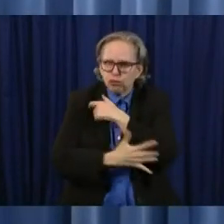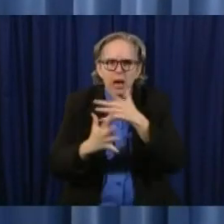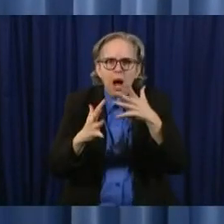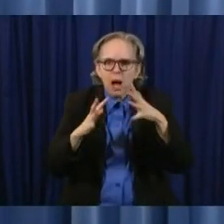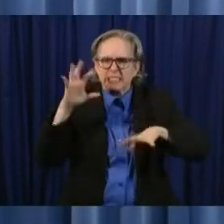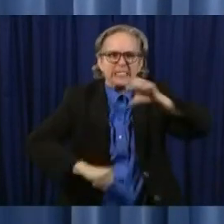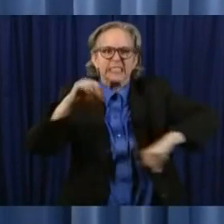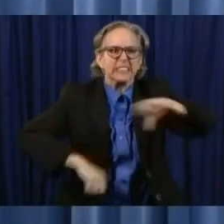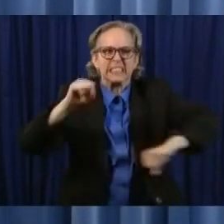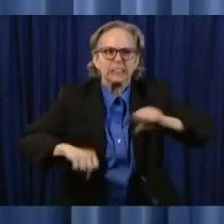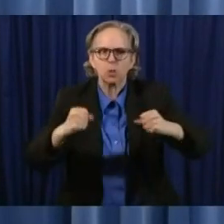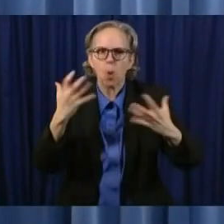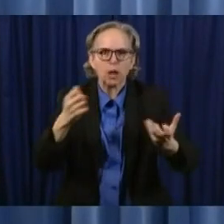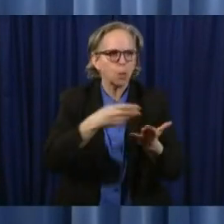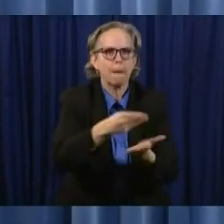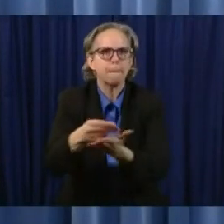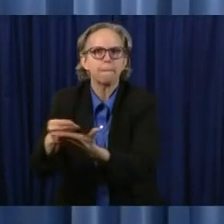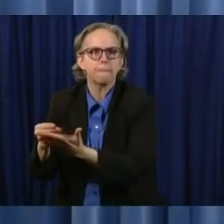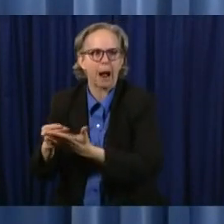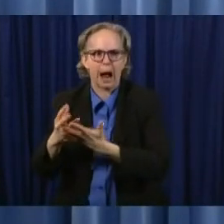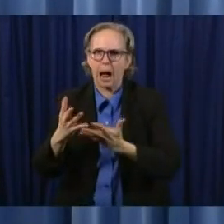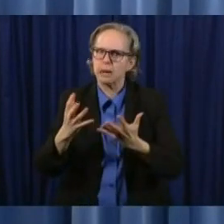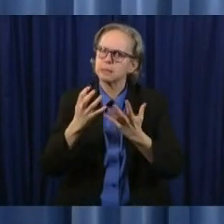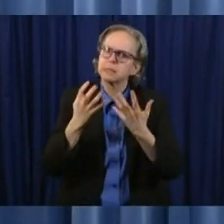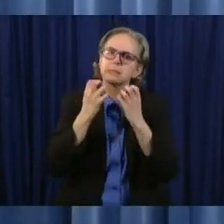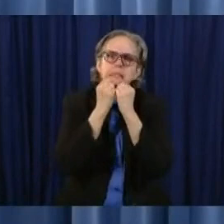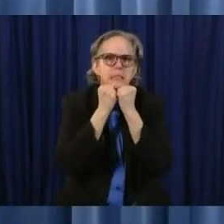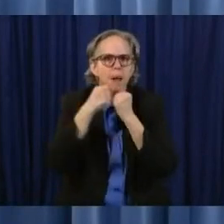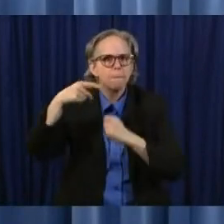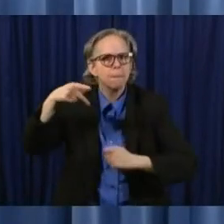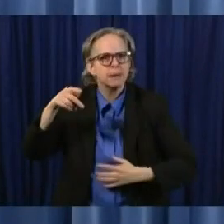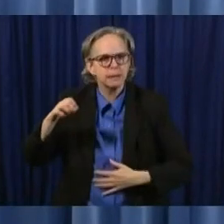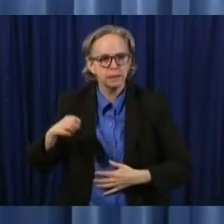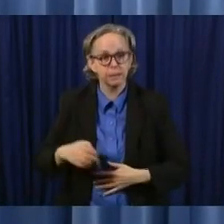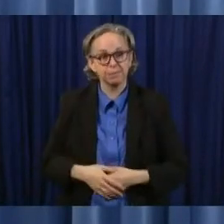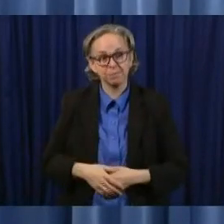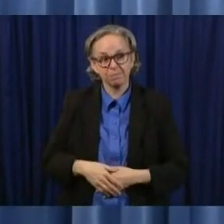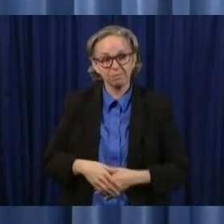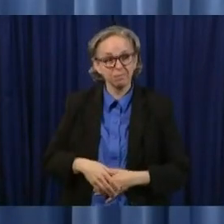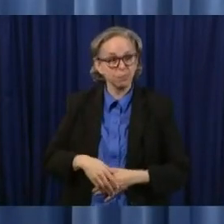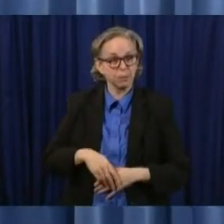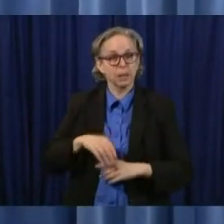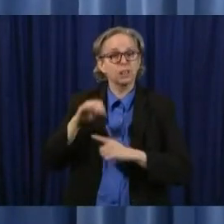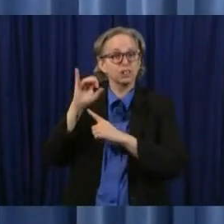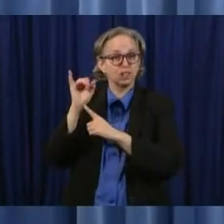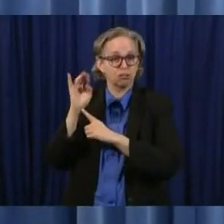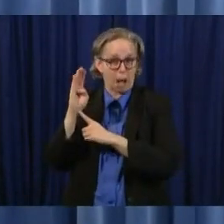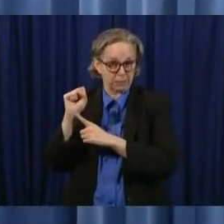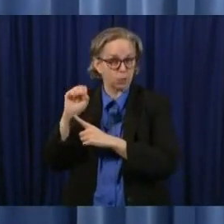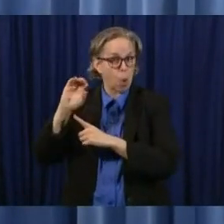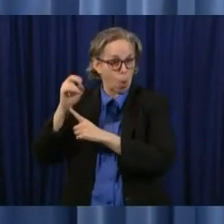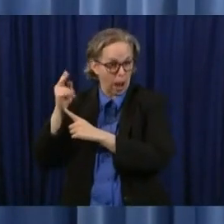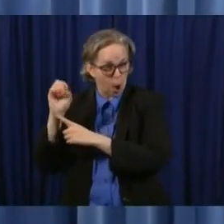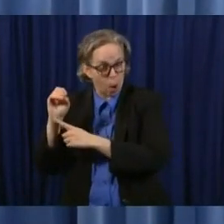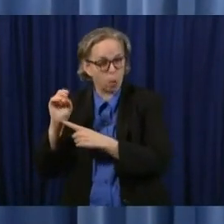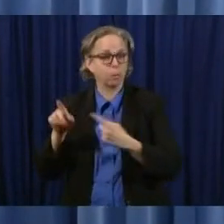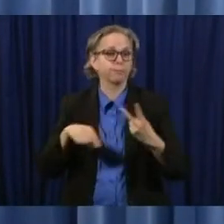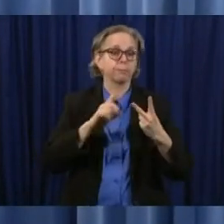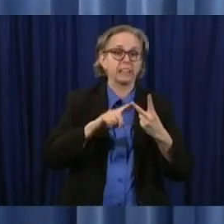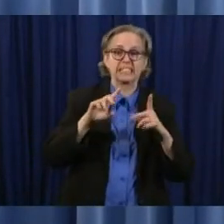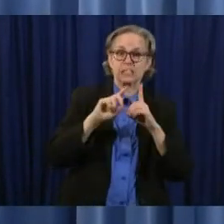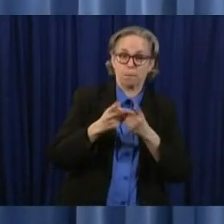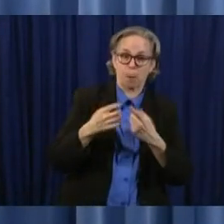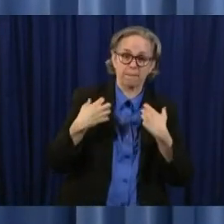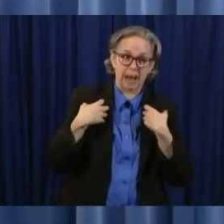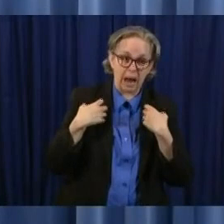because of the coordinated effort among the department of administrative services jobs Ohio Department of Health in Ohio EMA we were